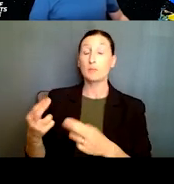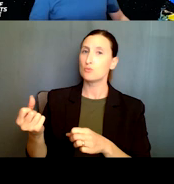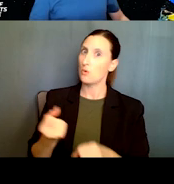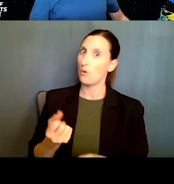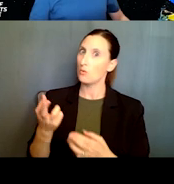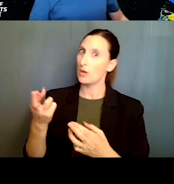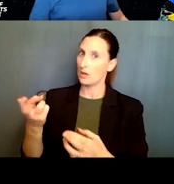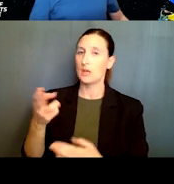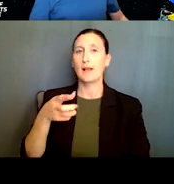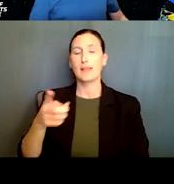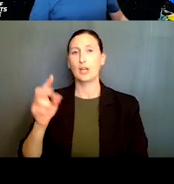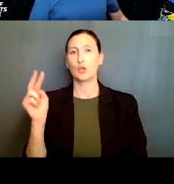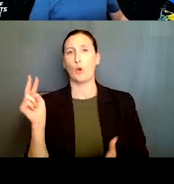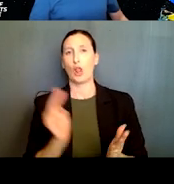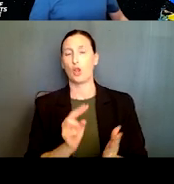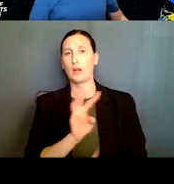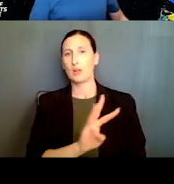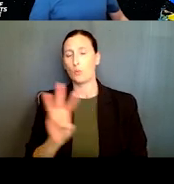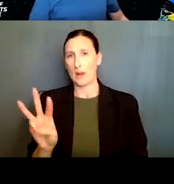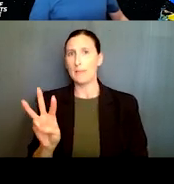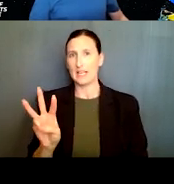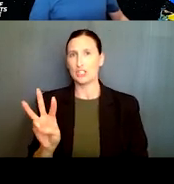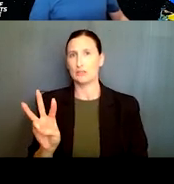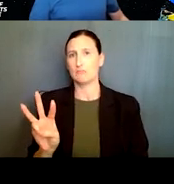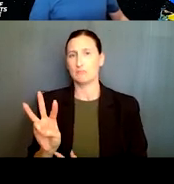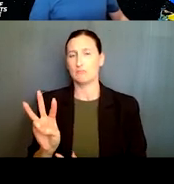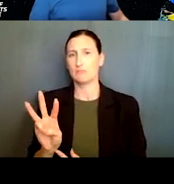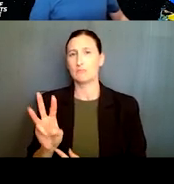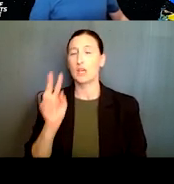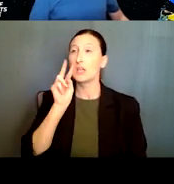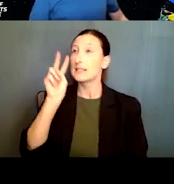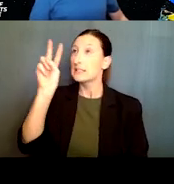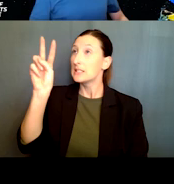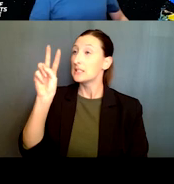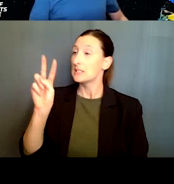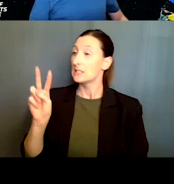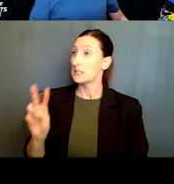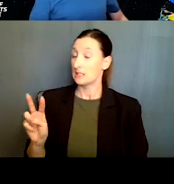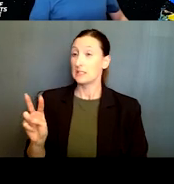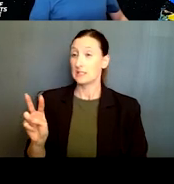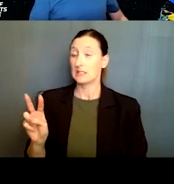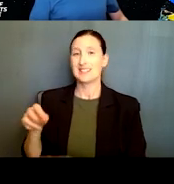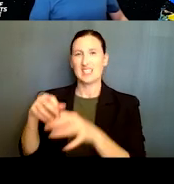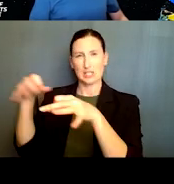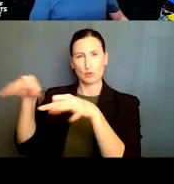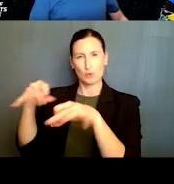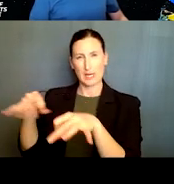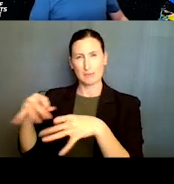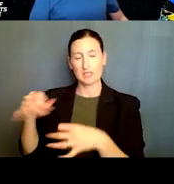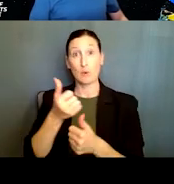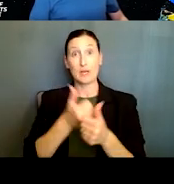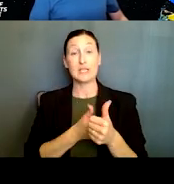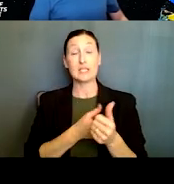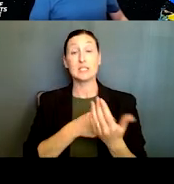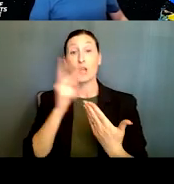look at our web pages and see it, consult the detailed description, descriptions of these programs,